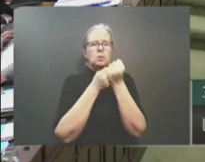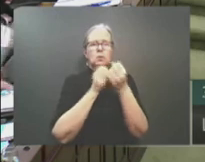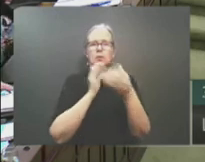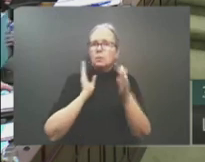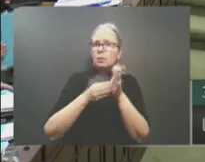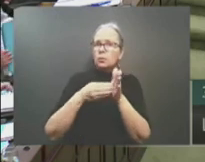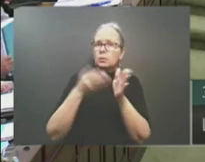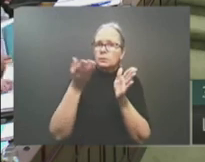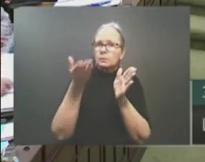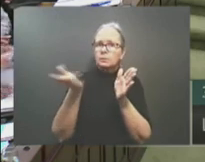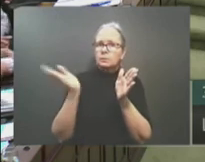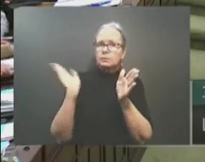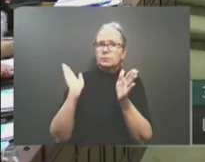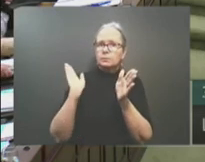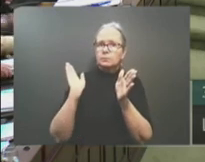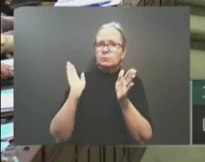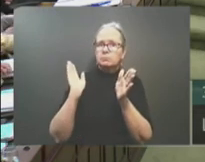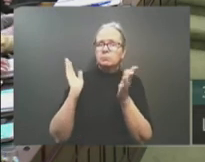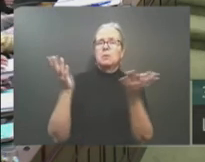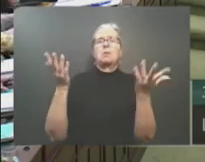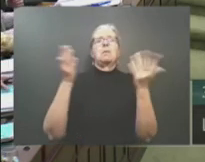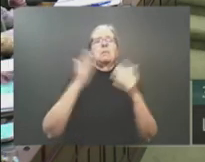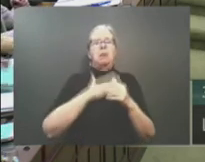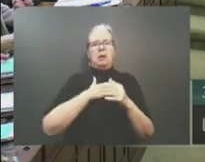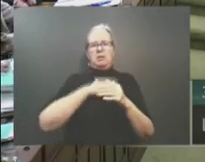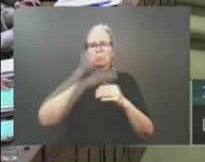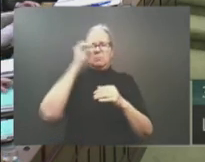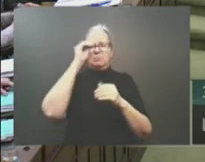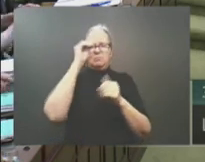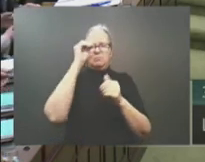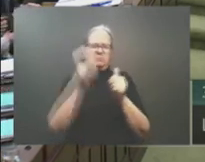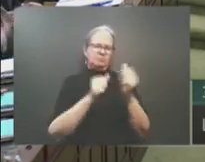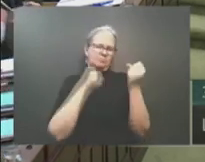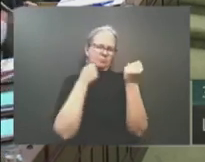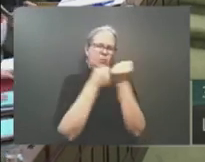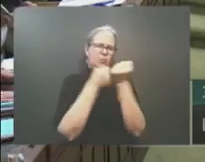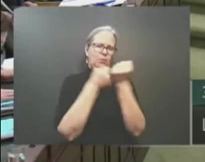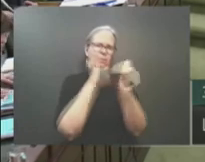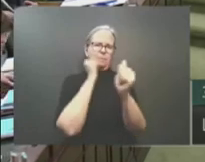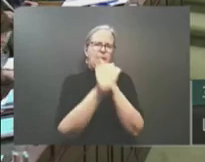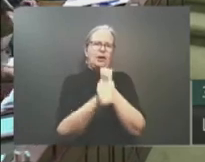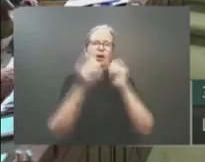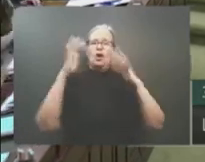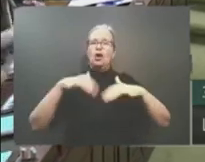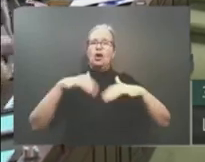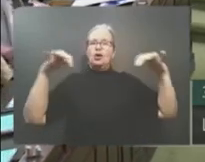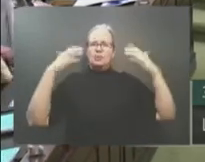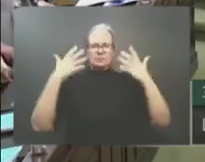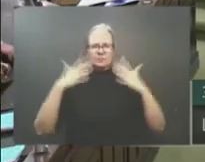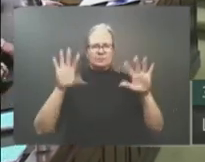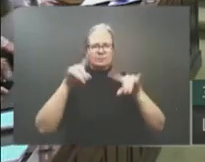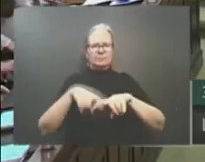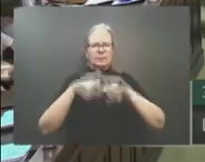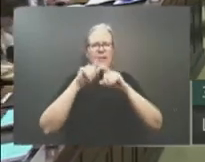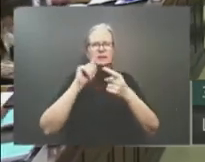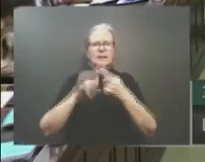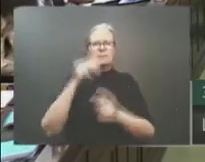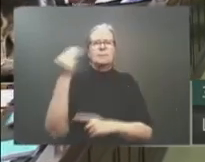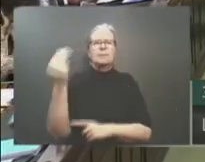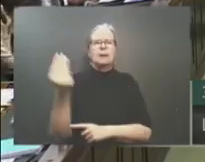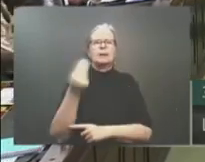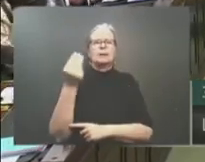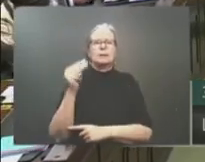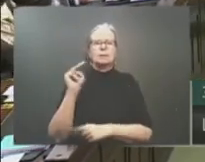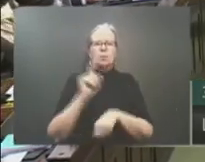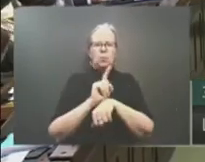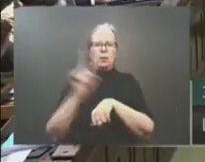In my opinion, the ayes have it. The House stands adjourned. adjourned until Monday at 1.30 p